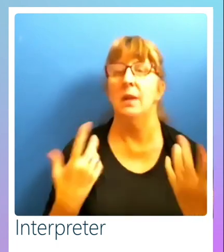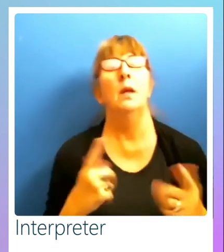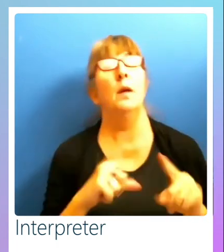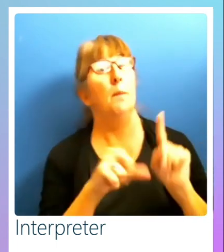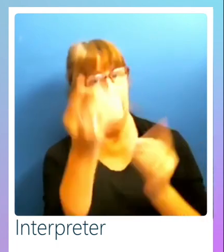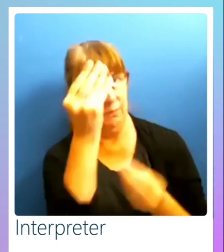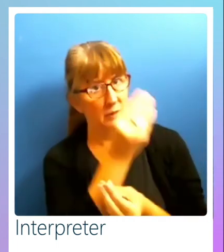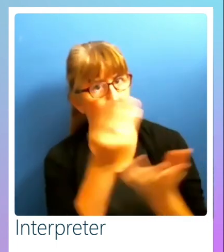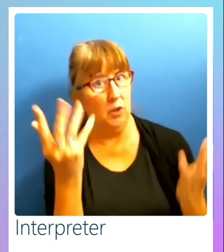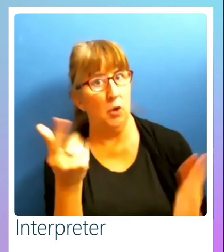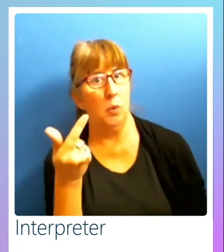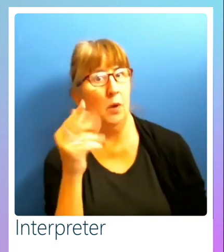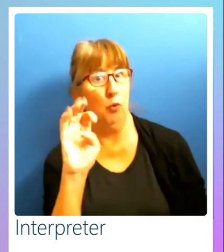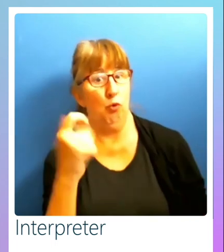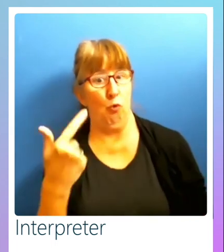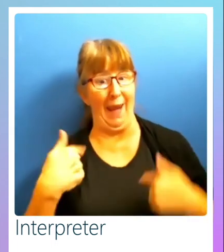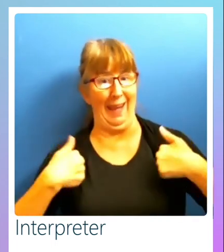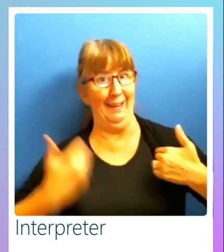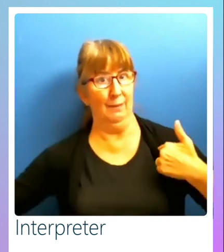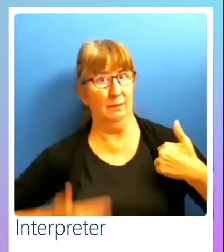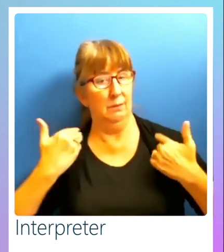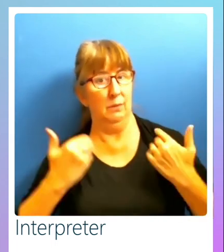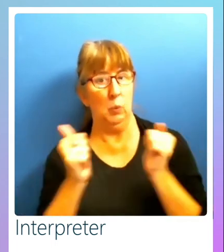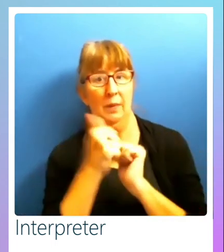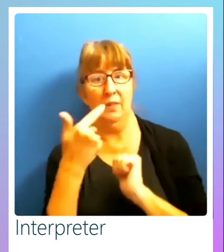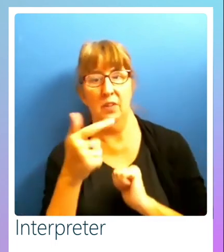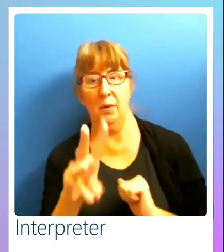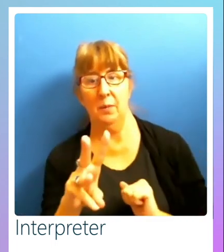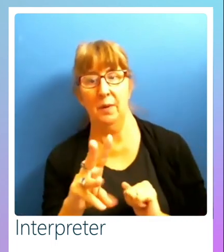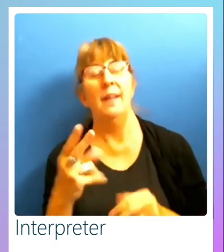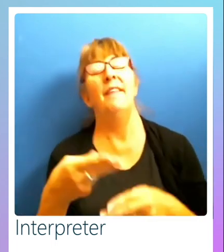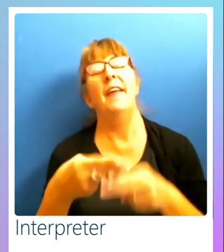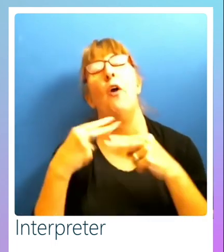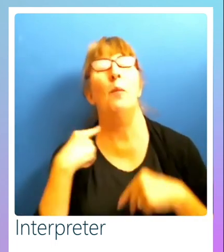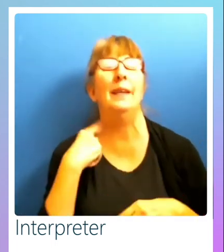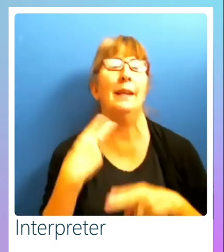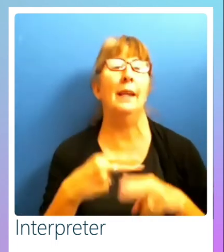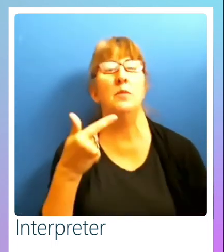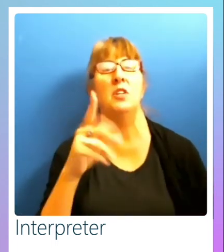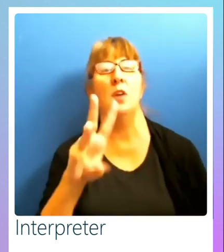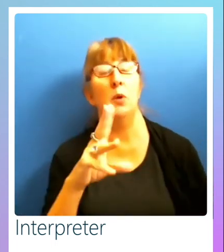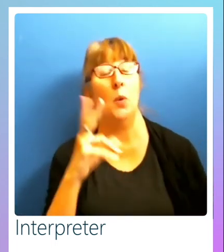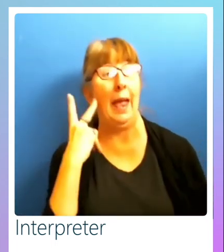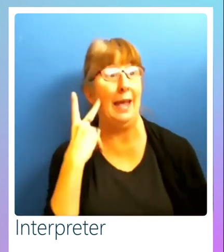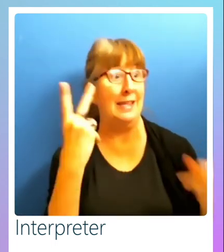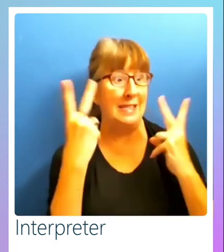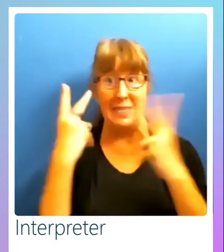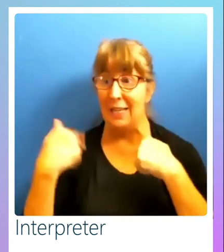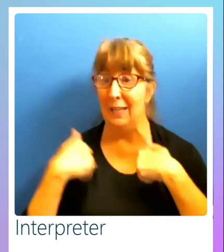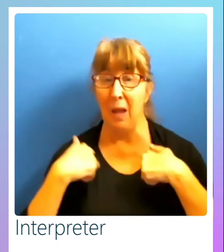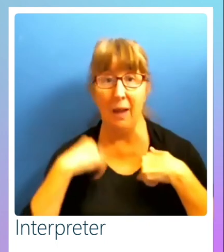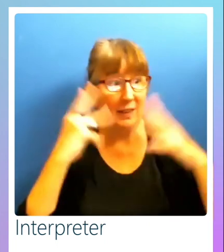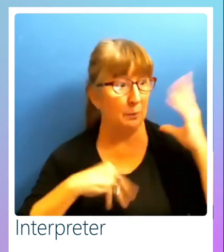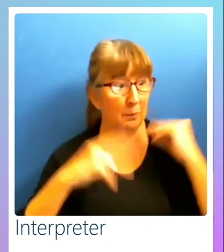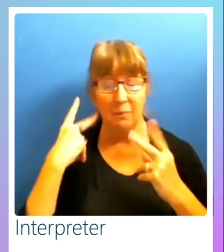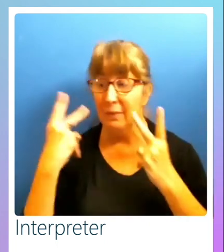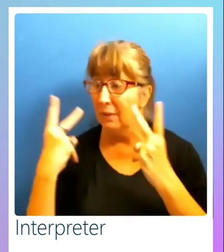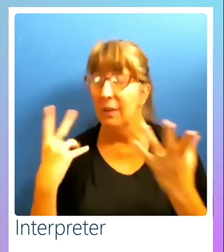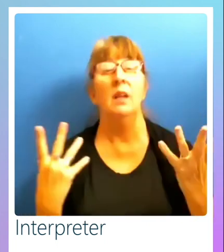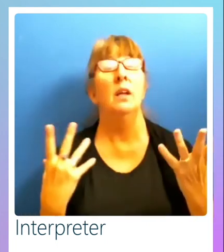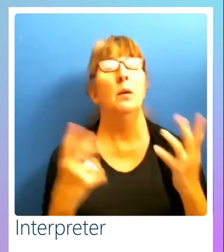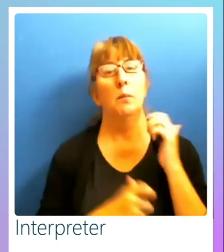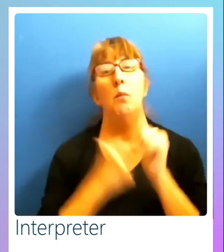Greg has read with GW. They call me GWDQ. What GW has seen, most of it is